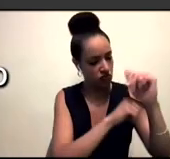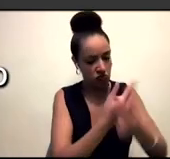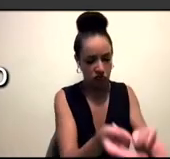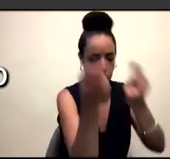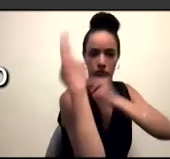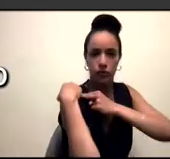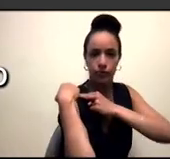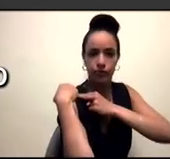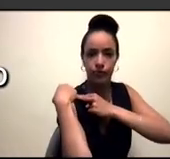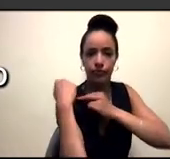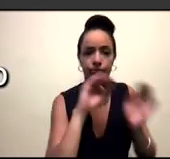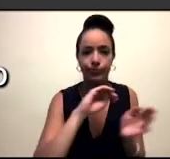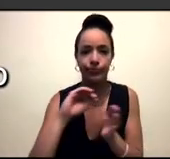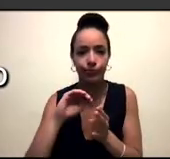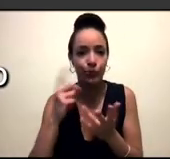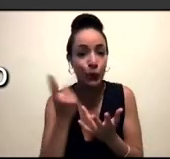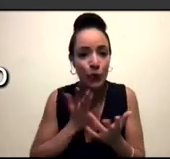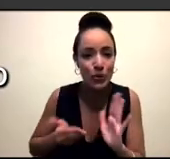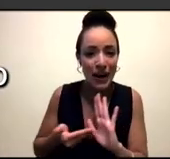Thank you. Does anyone else want to come in on that?